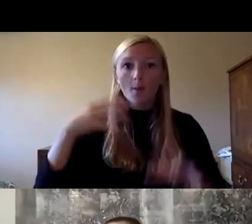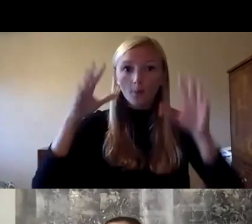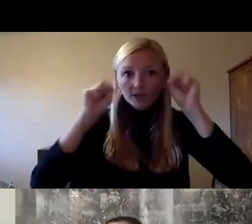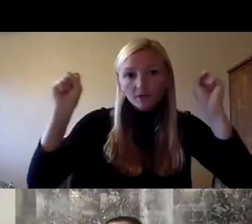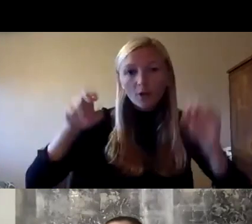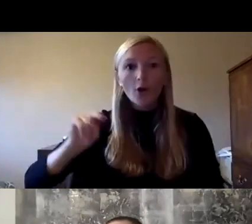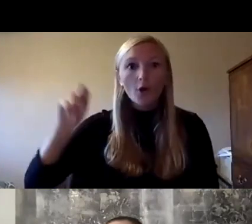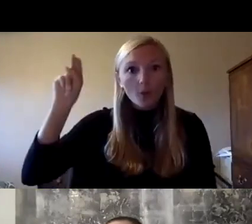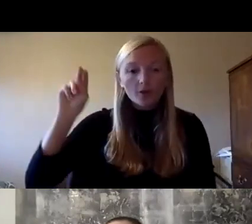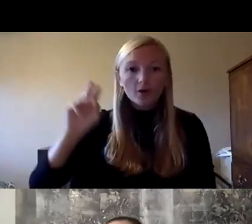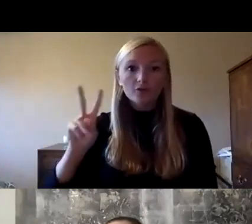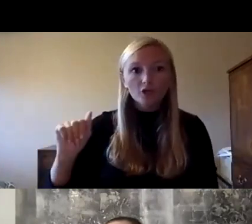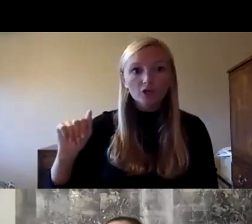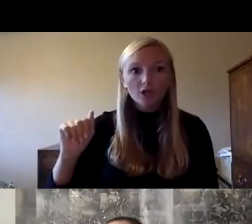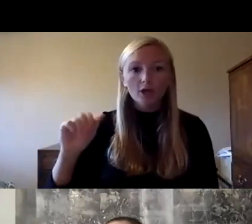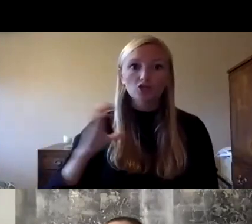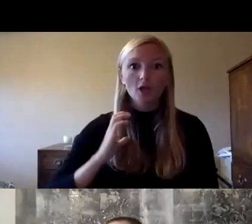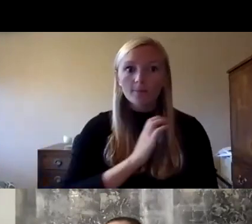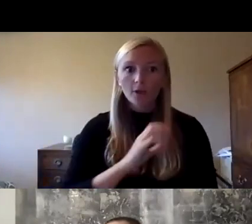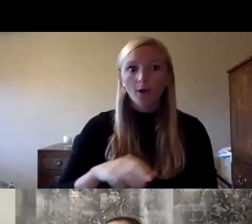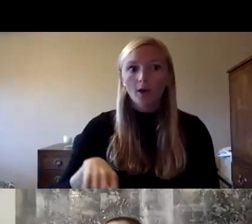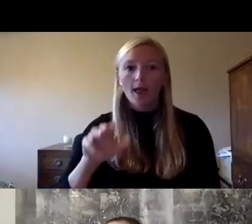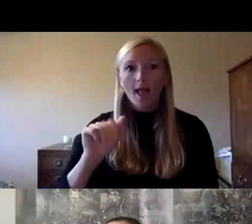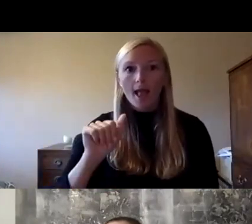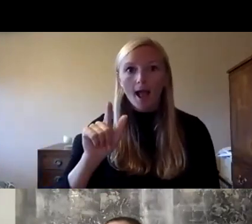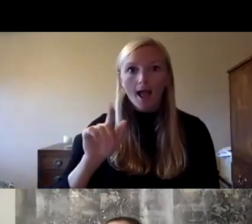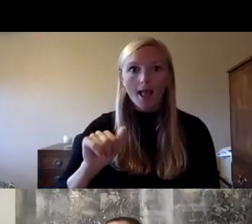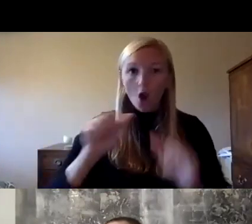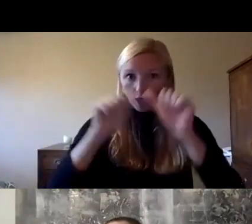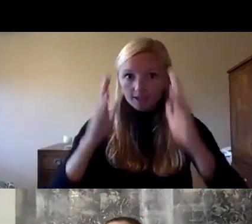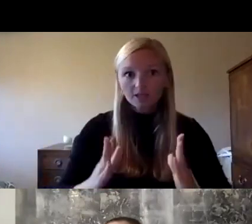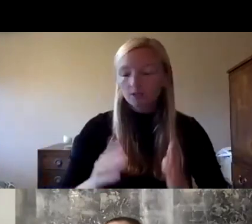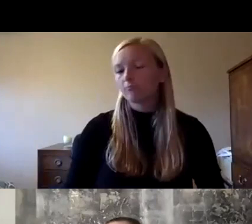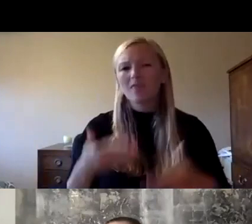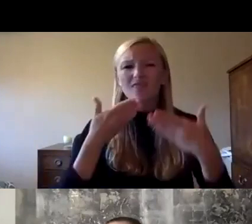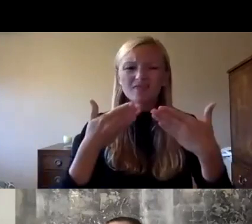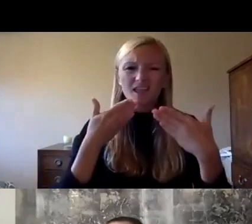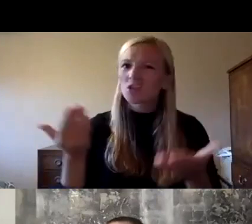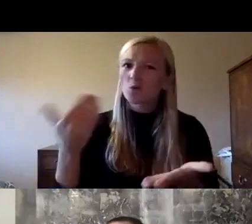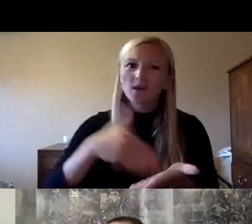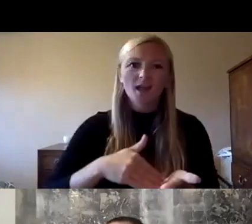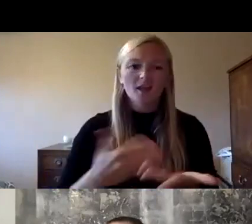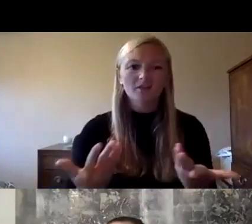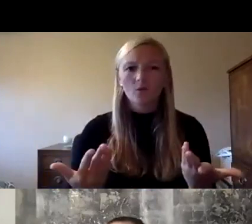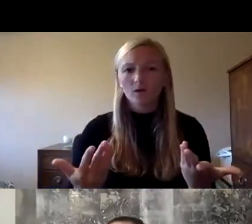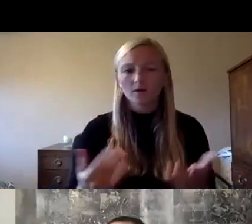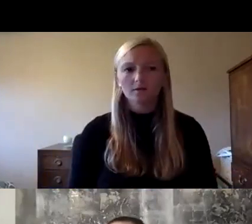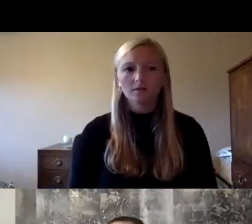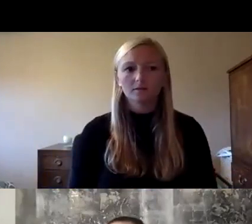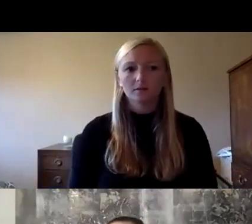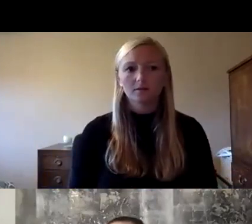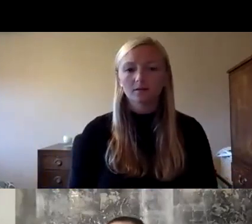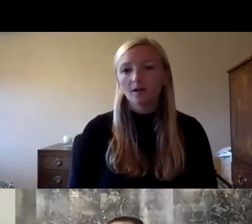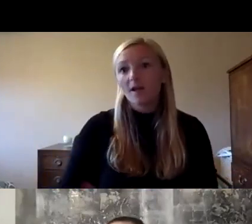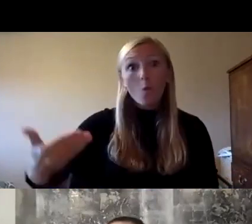virginia chapter of american institute of architects and i wanted to say thanks again to graciella and the other organizers of this event for extending the